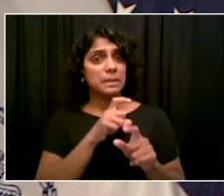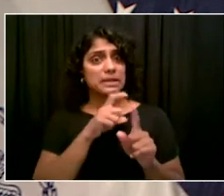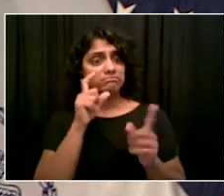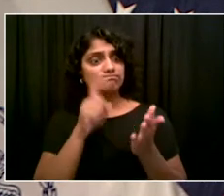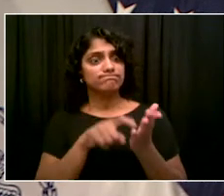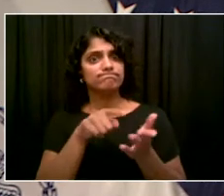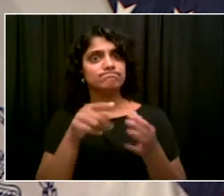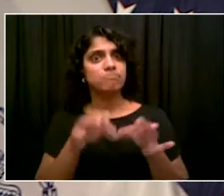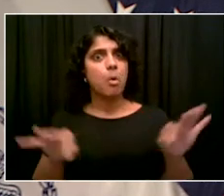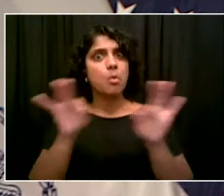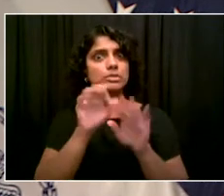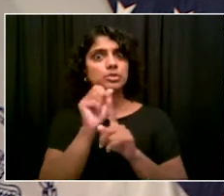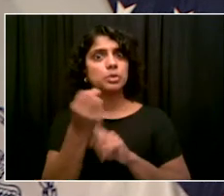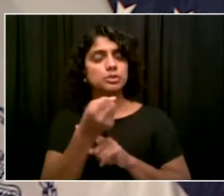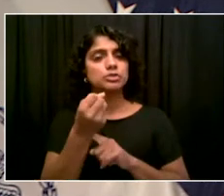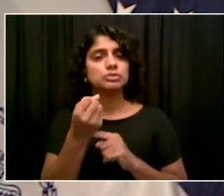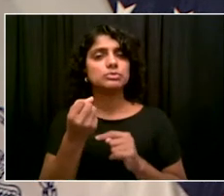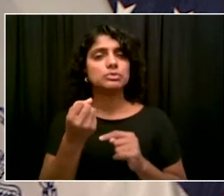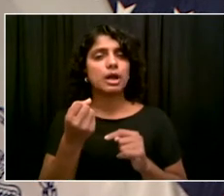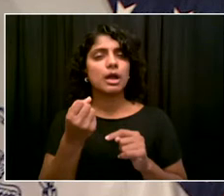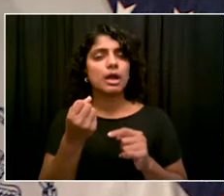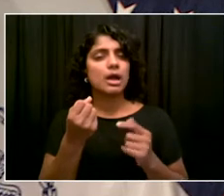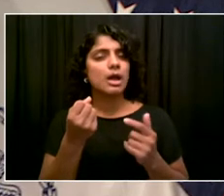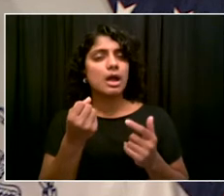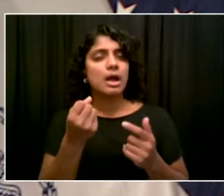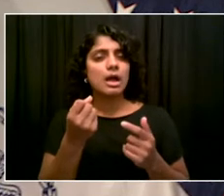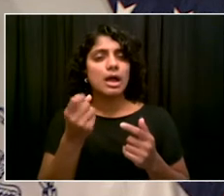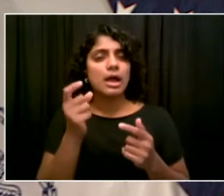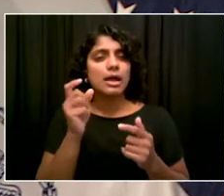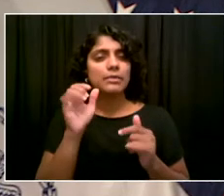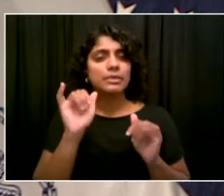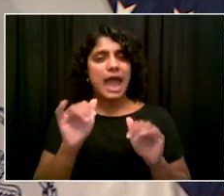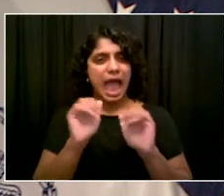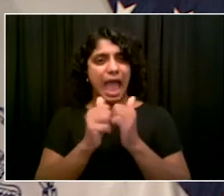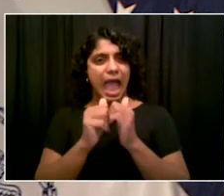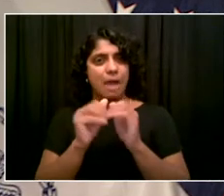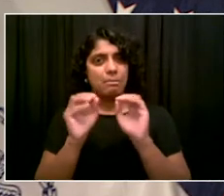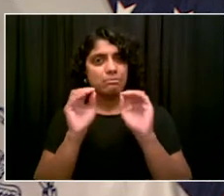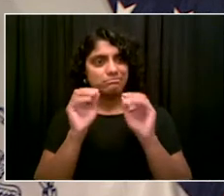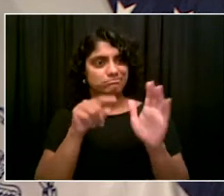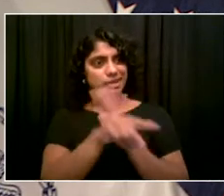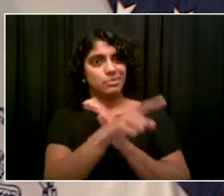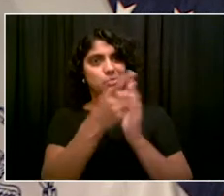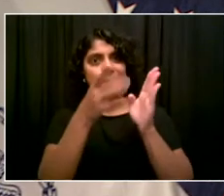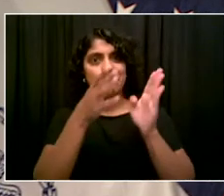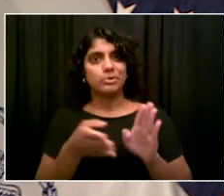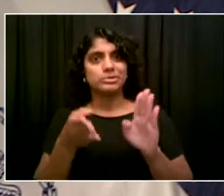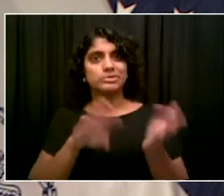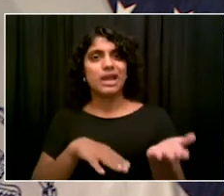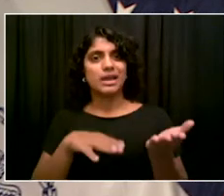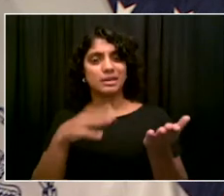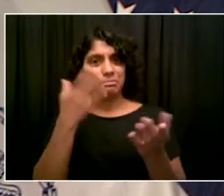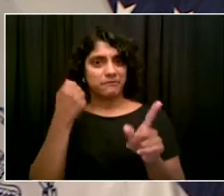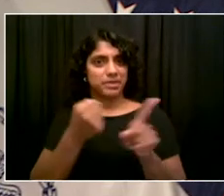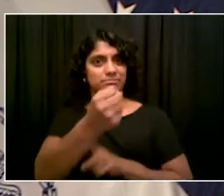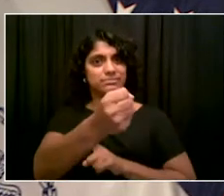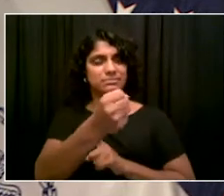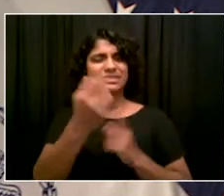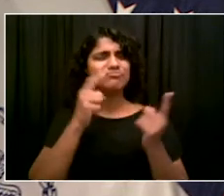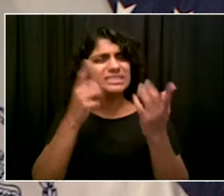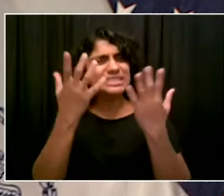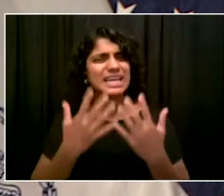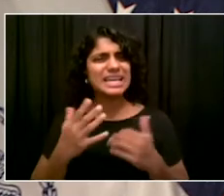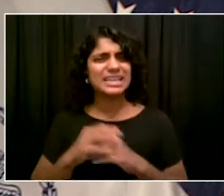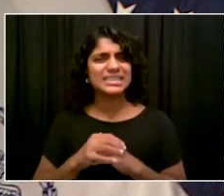very clear policies limiting those kind of chases. They are not typical in New York City. And I think the